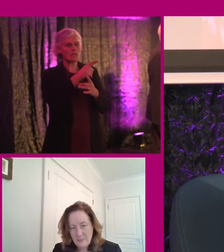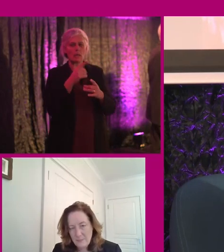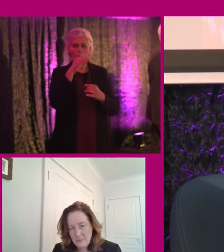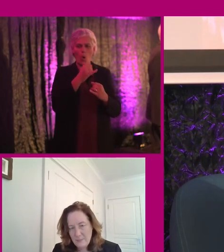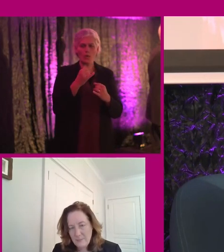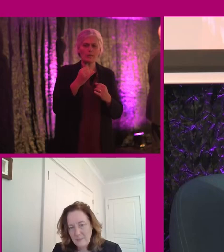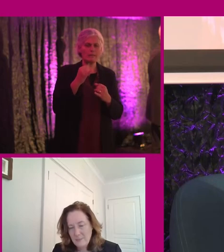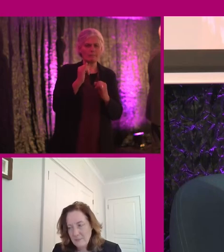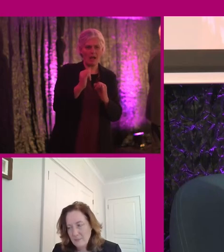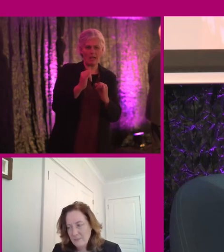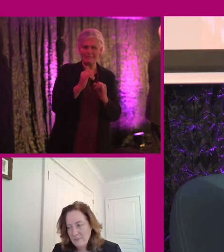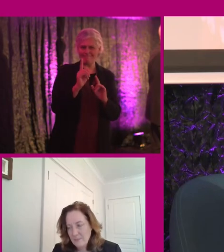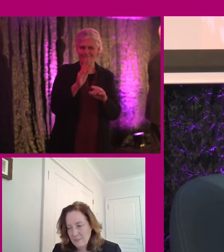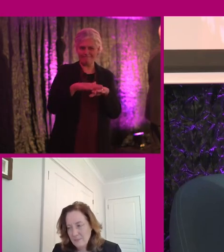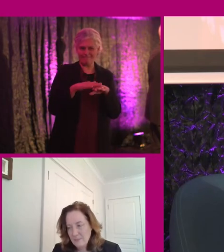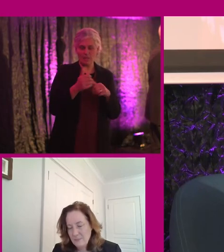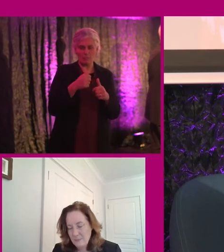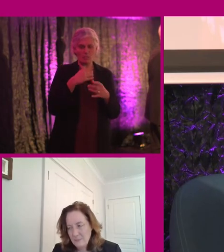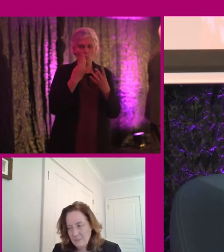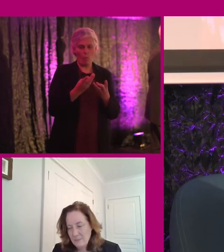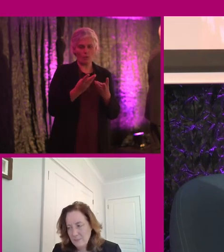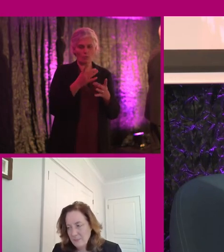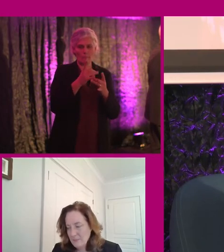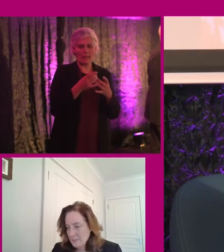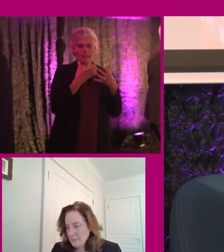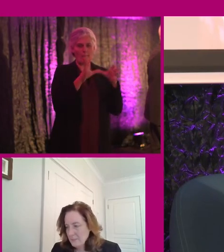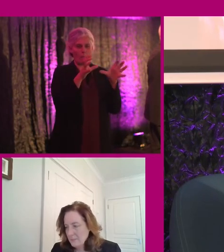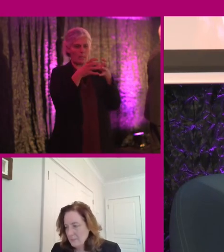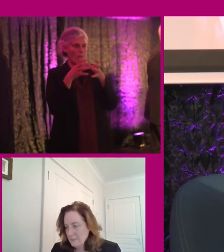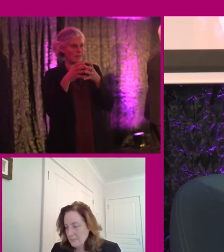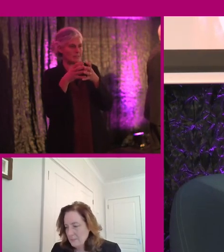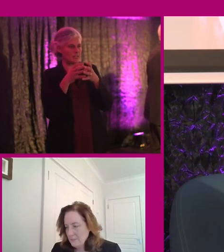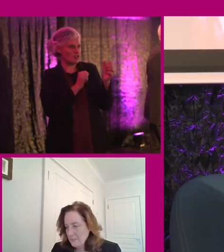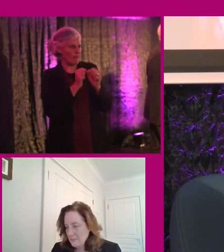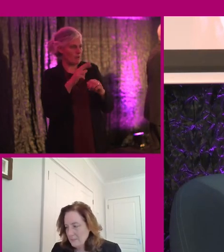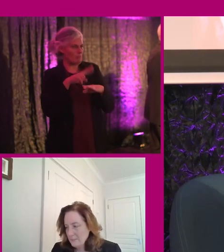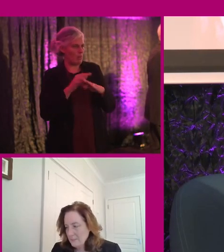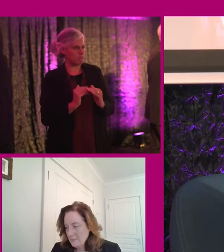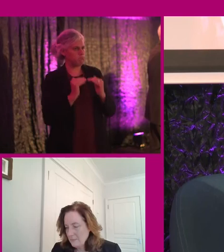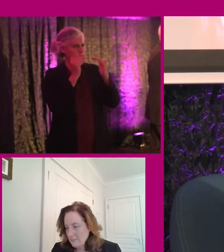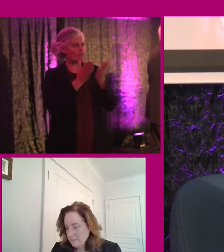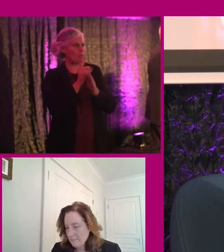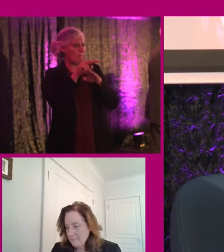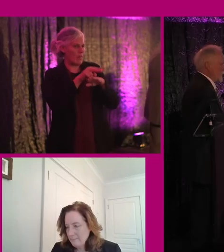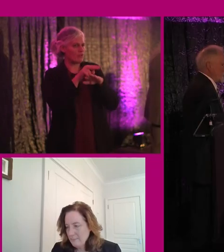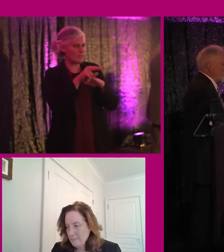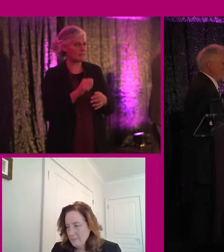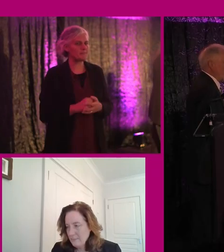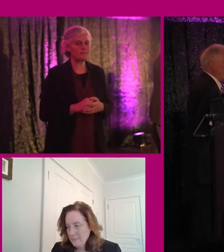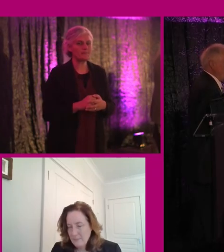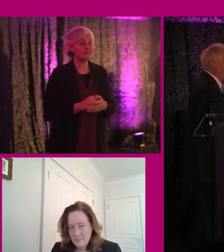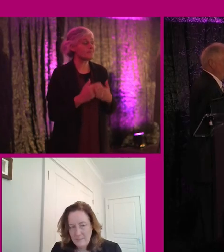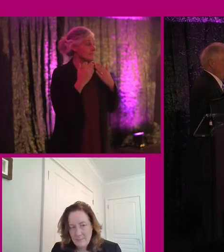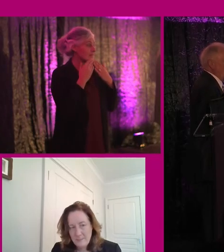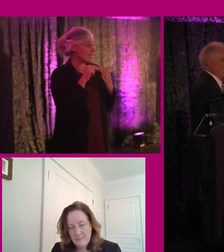bad. We're just trying to help public bodies serve the public better through monitoring. Very good.